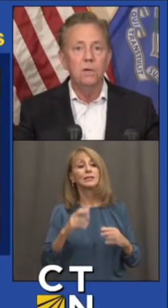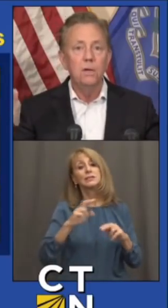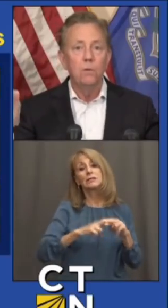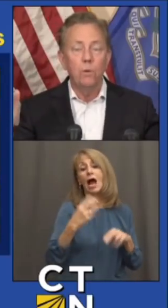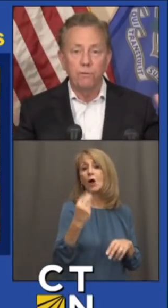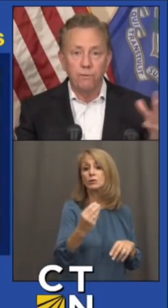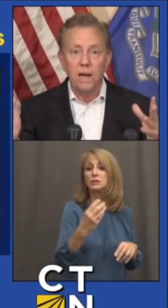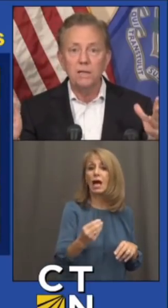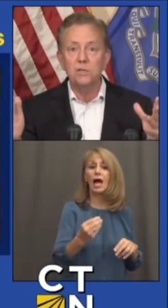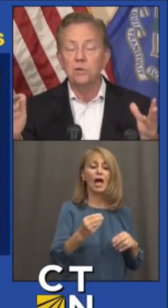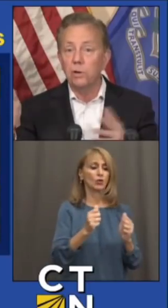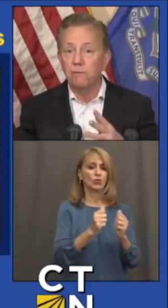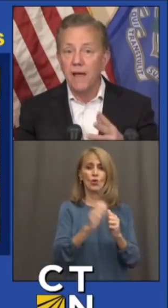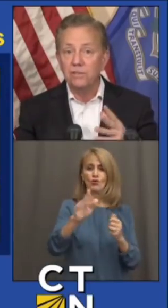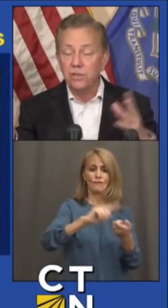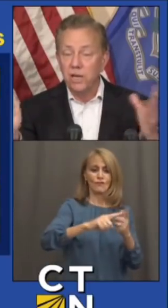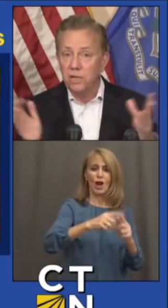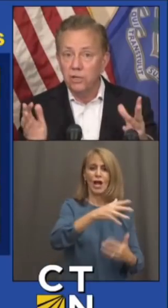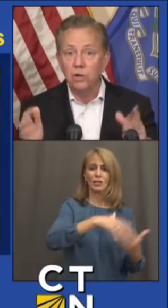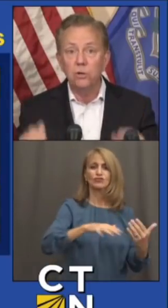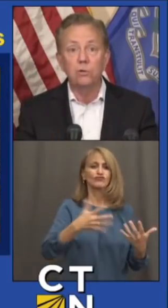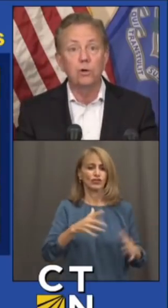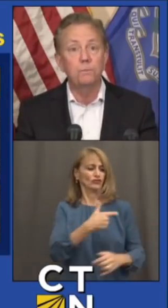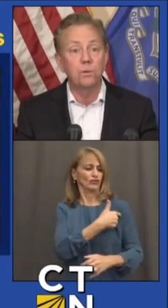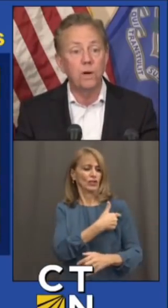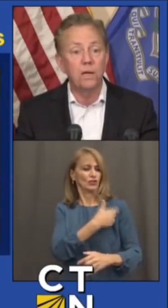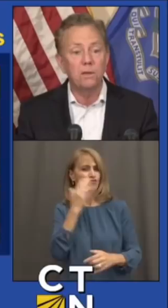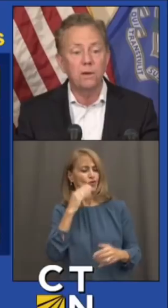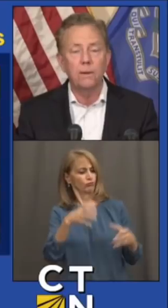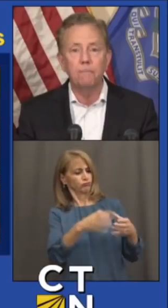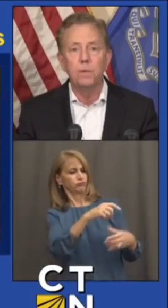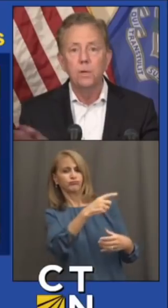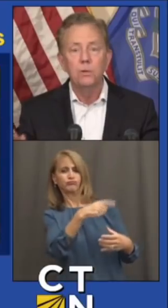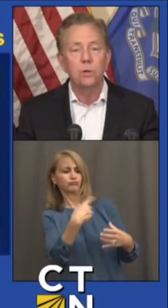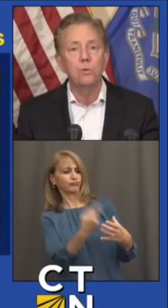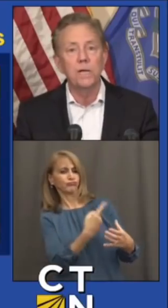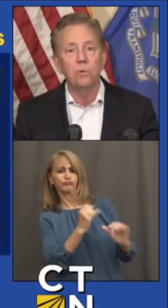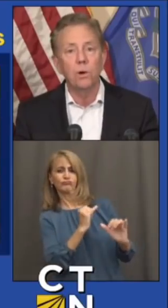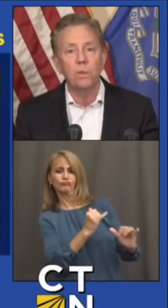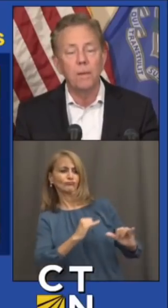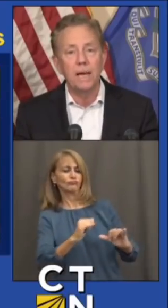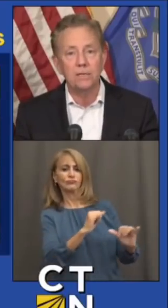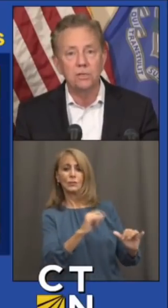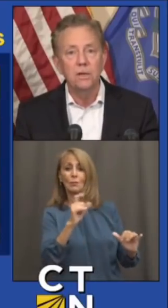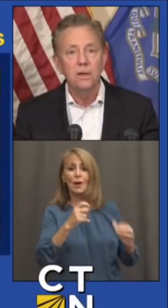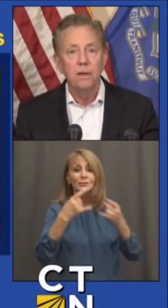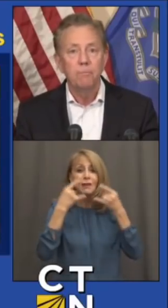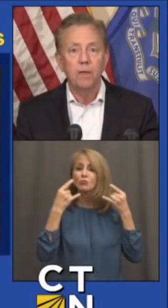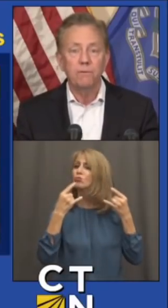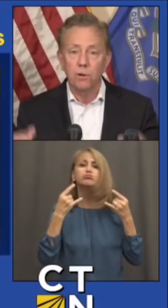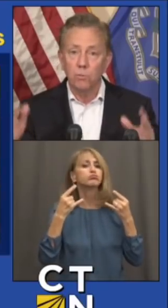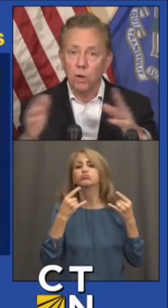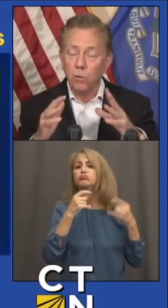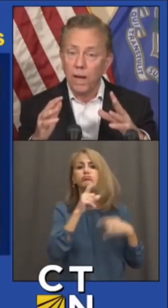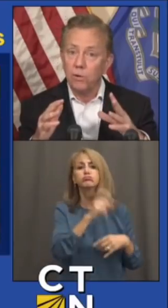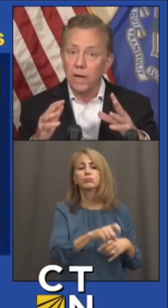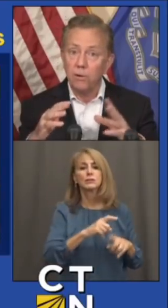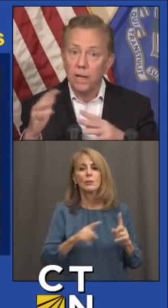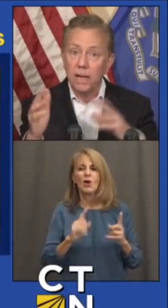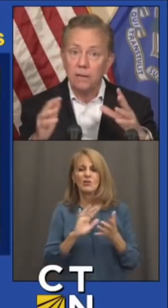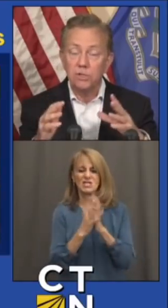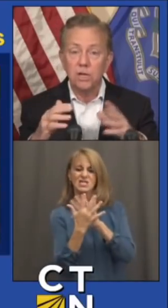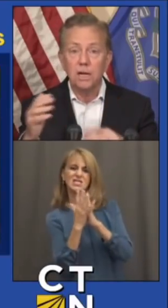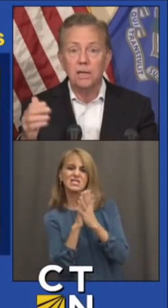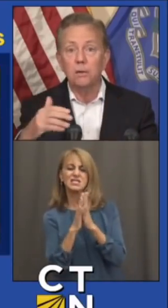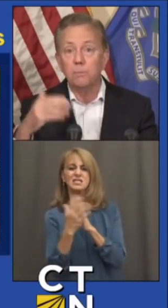you're with friends or you're vaccinated and you know the group you're with, no need to wear the mask. If you're in a more crowded